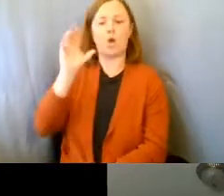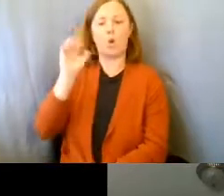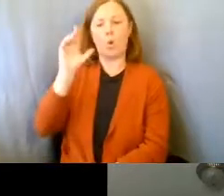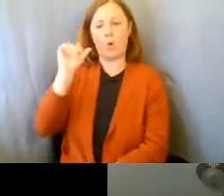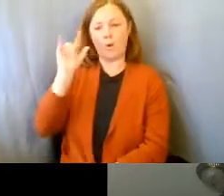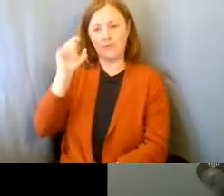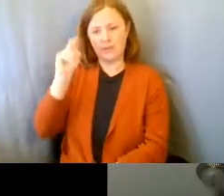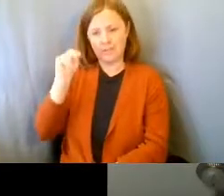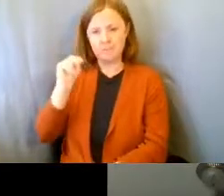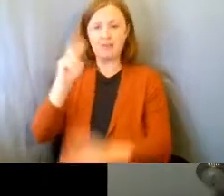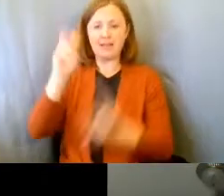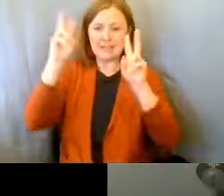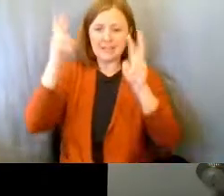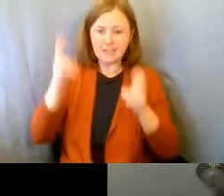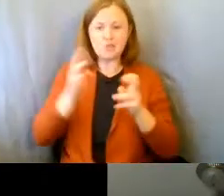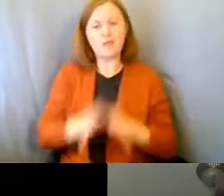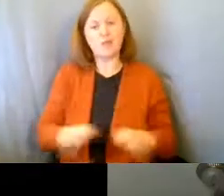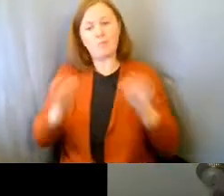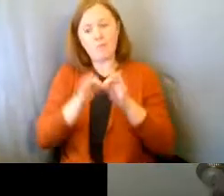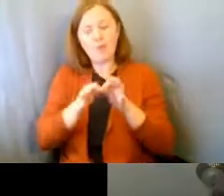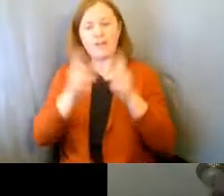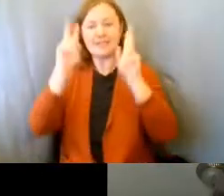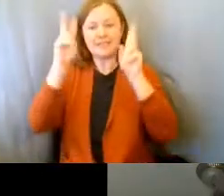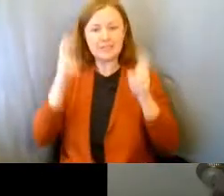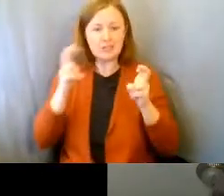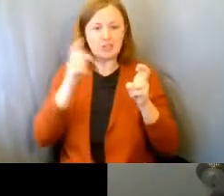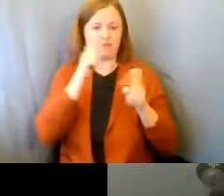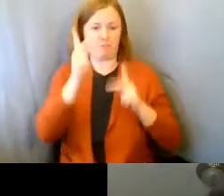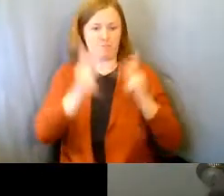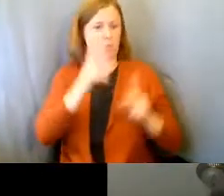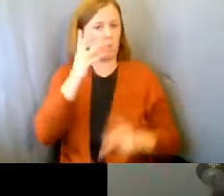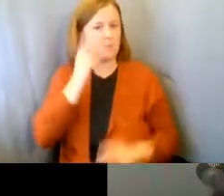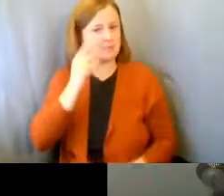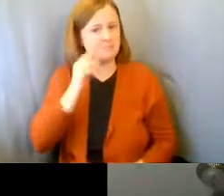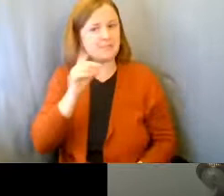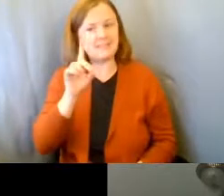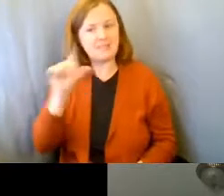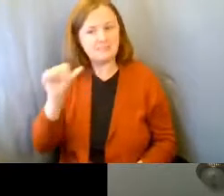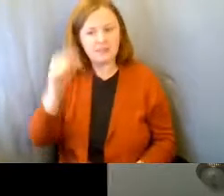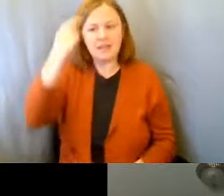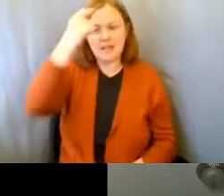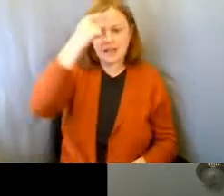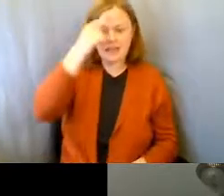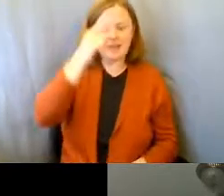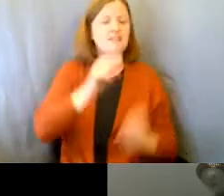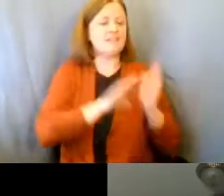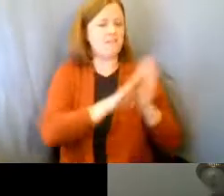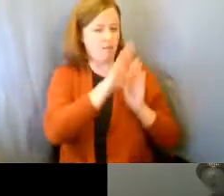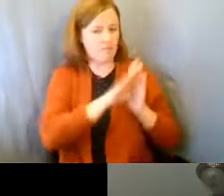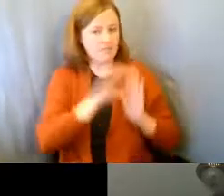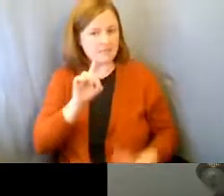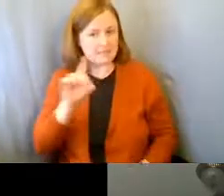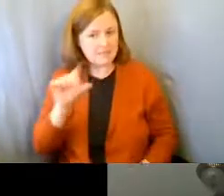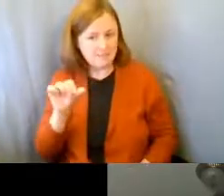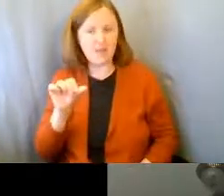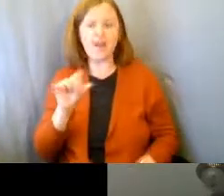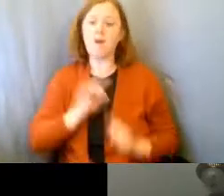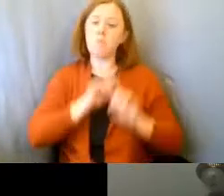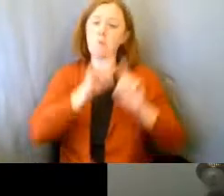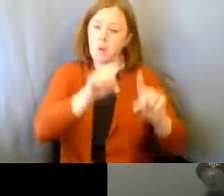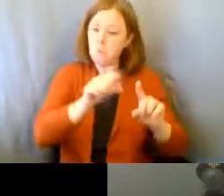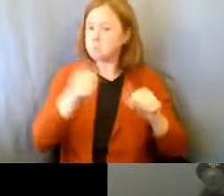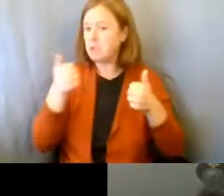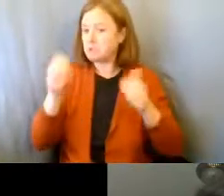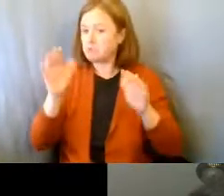issues that are important to families and individuals who experience intellectual and developmental disabilities. And that's great,